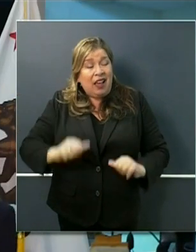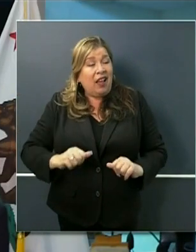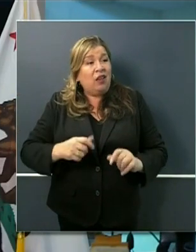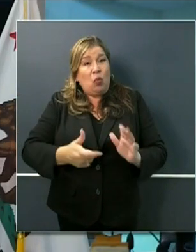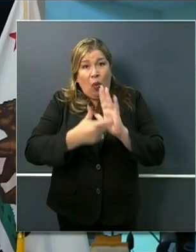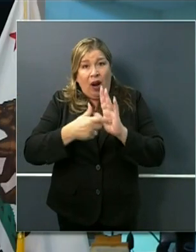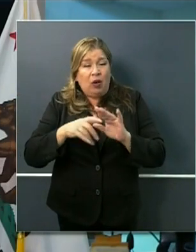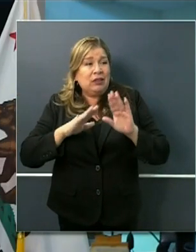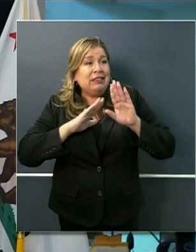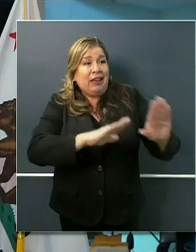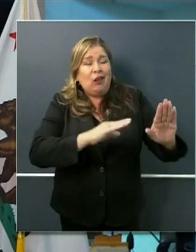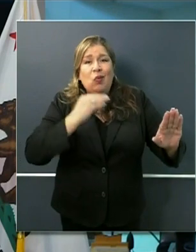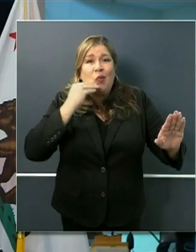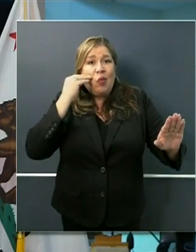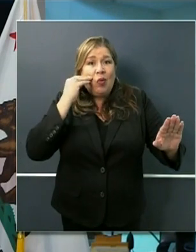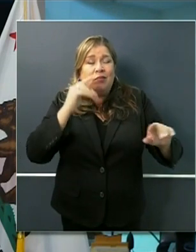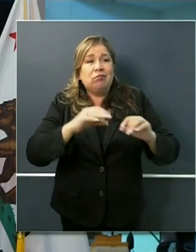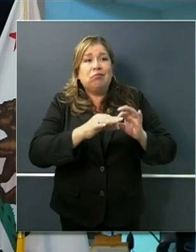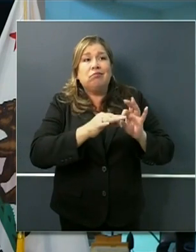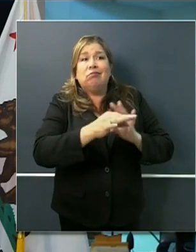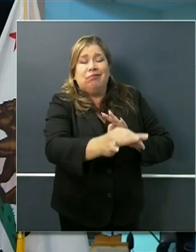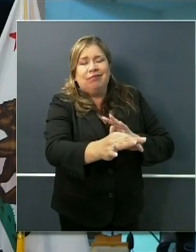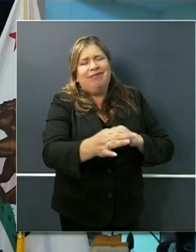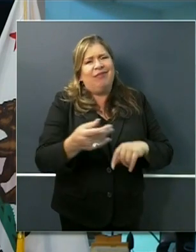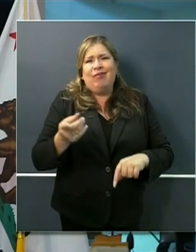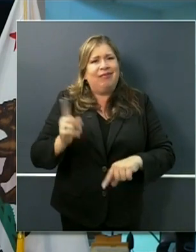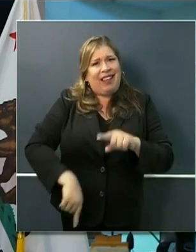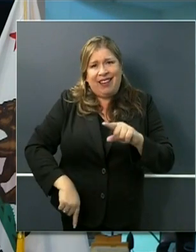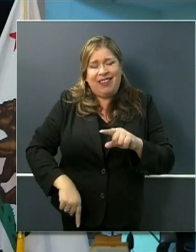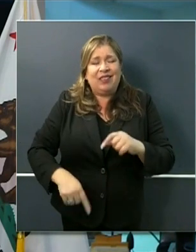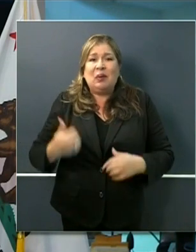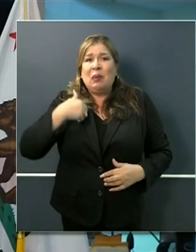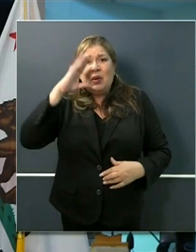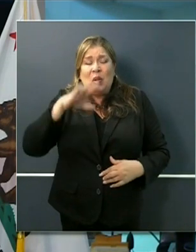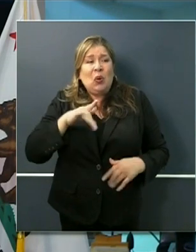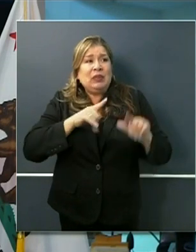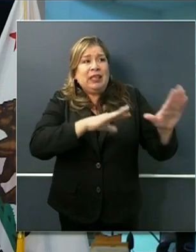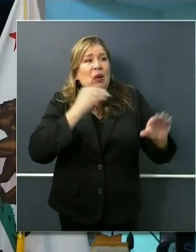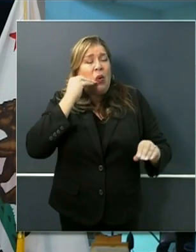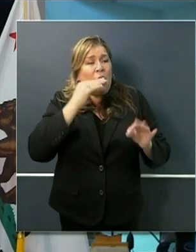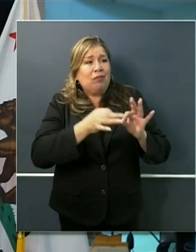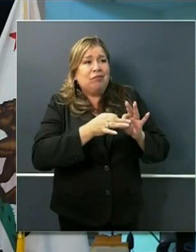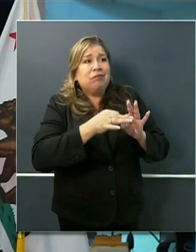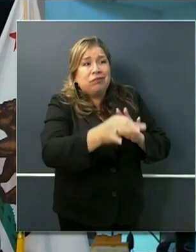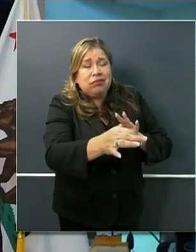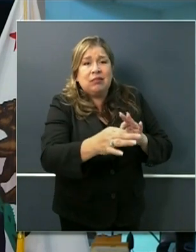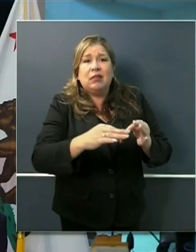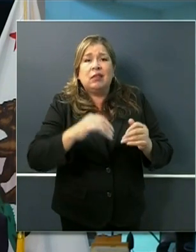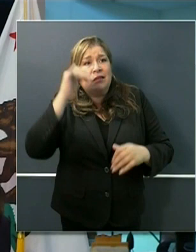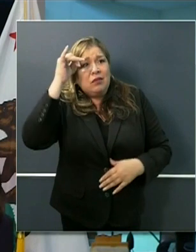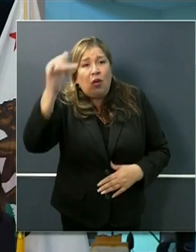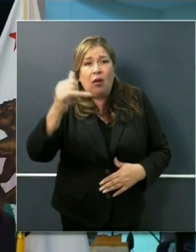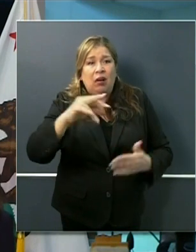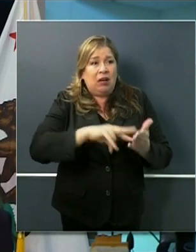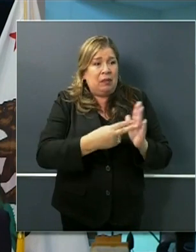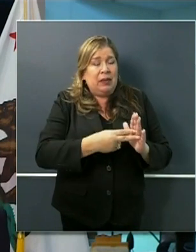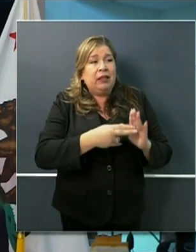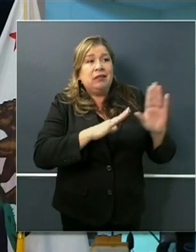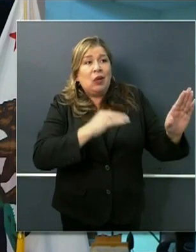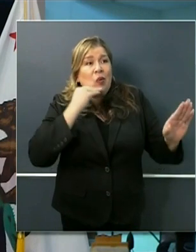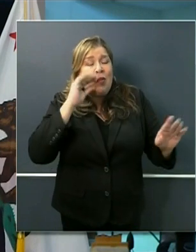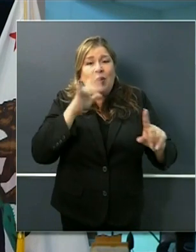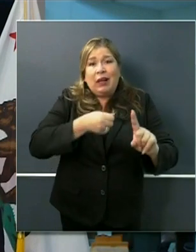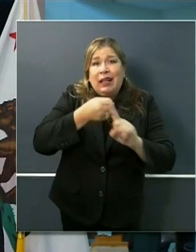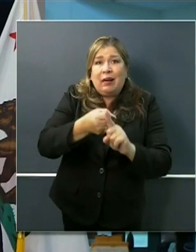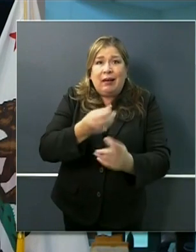sustain in large for a long period of time we know that they have an impact on the economy we know that they have an impact on poverty and we